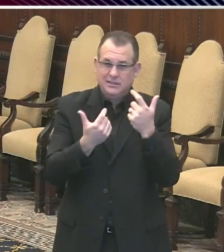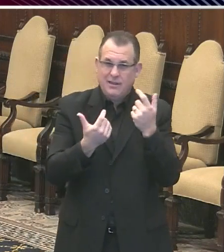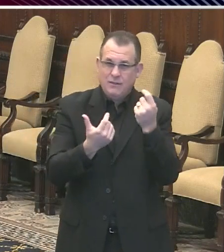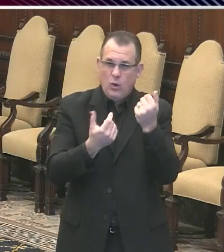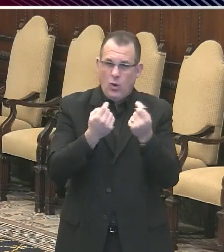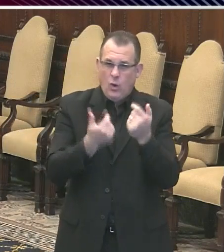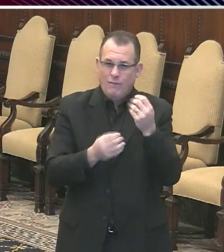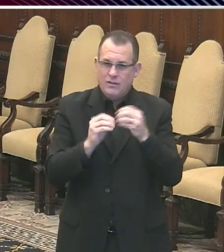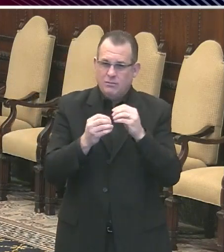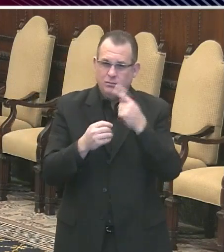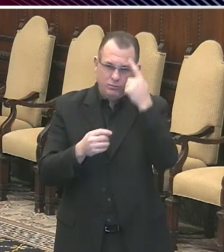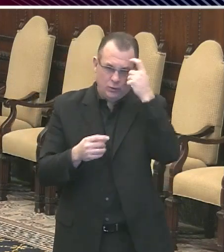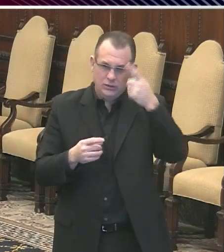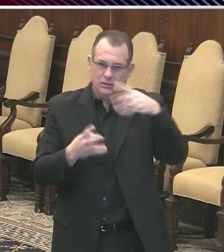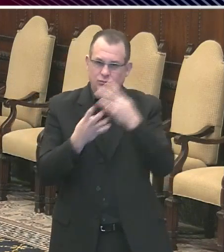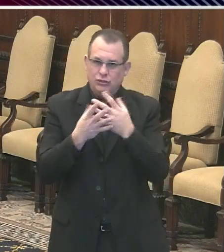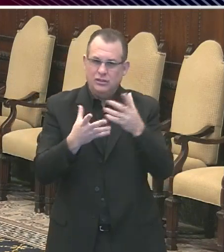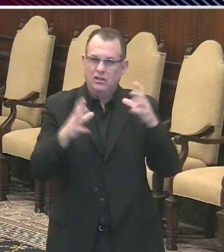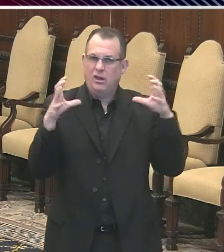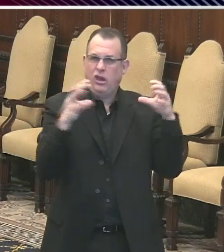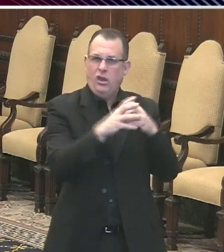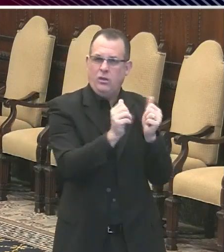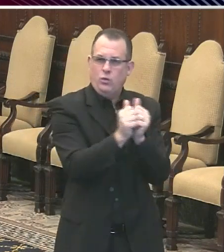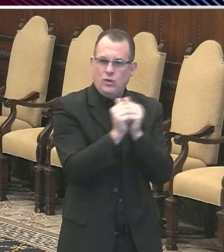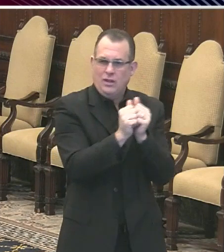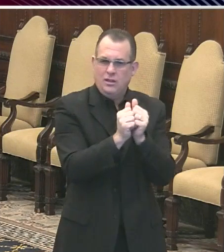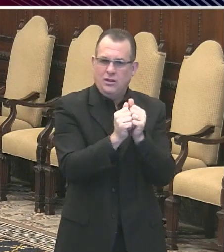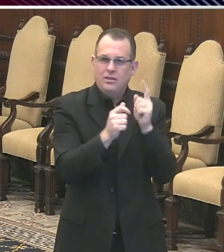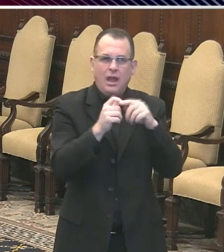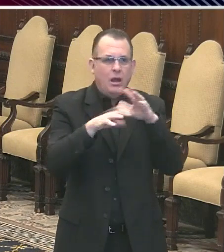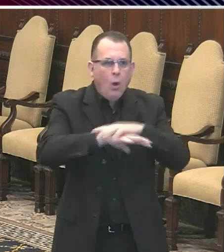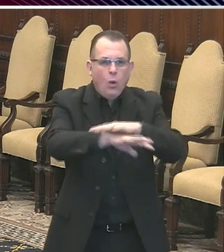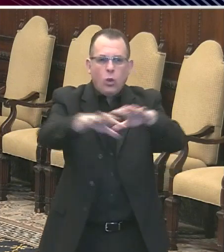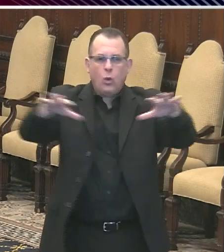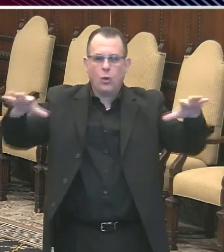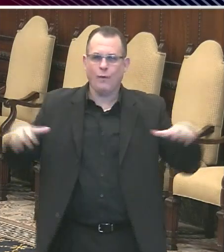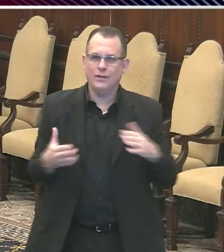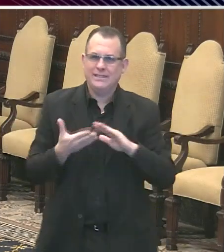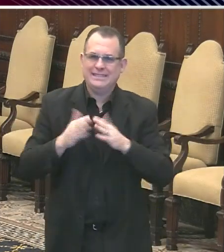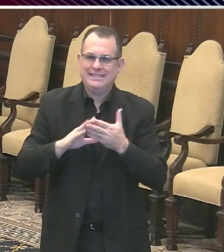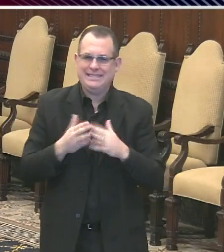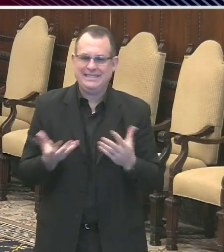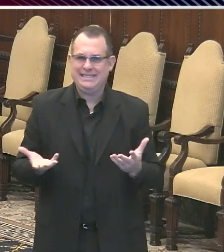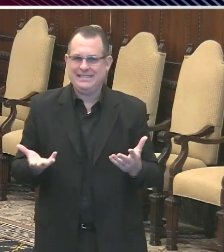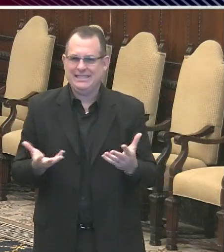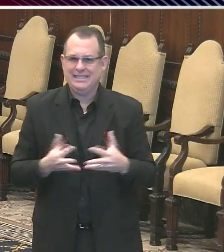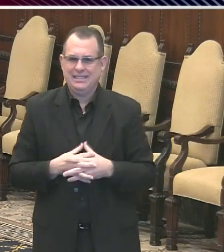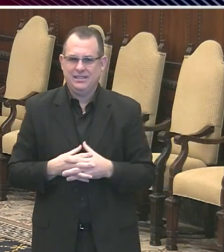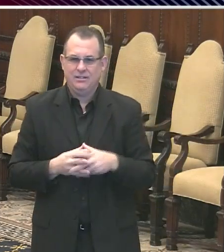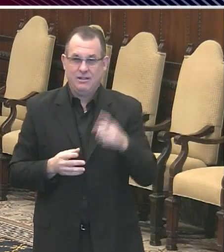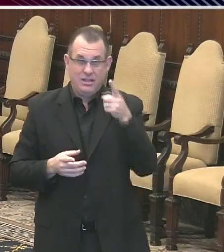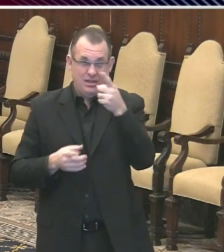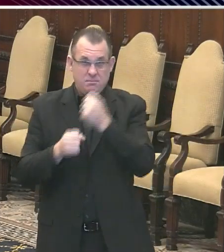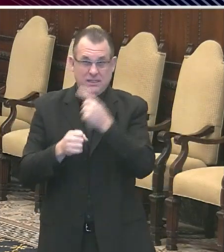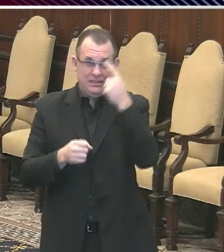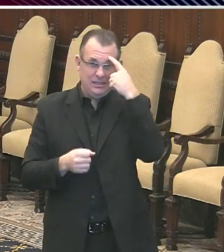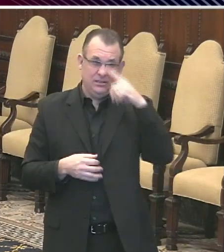there and the confinement and the rapid spread in some of those locations. Do you think that would make sense at all?